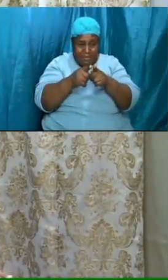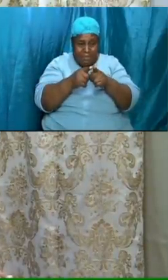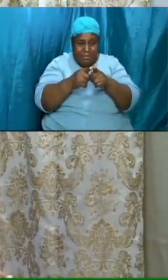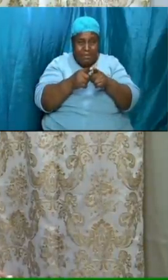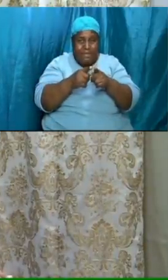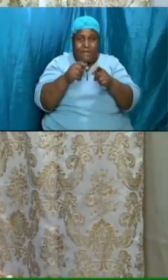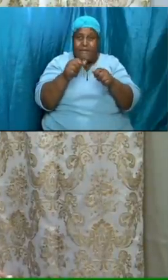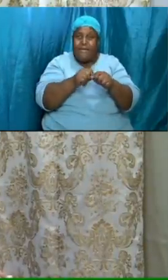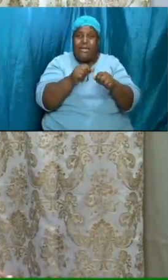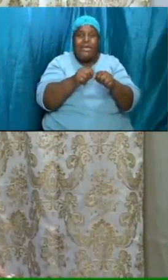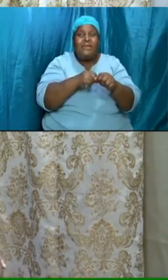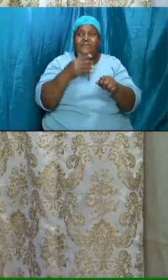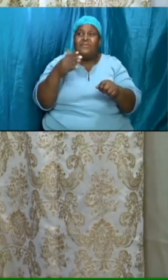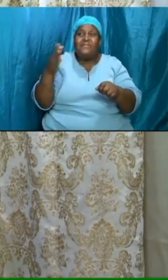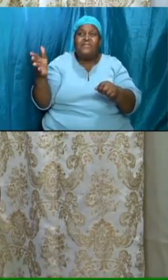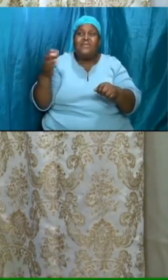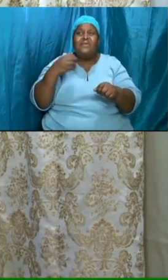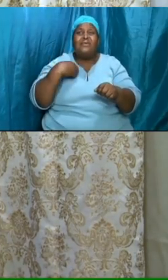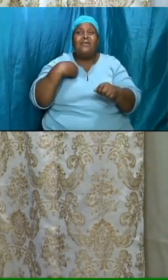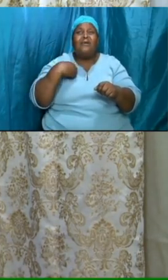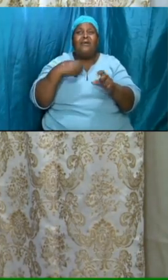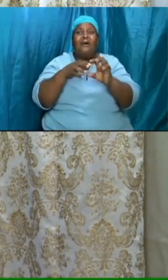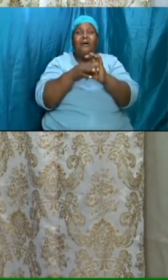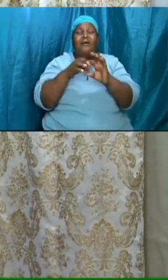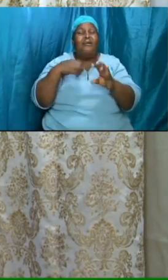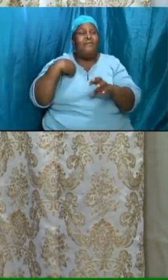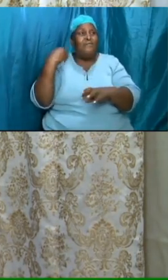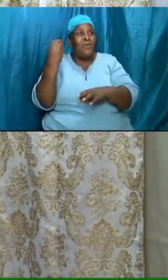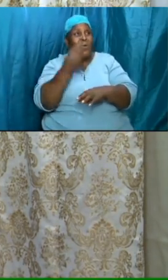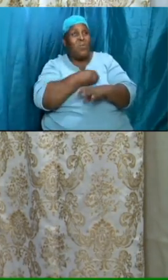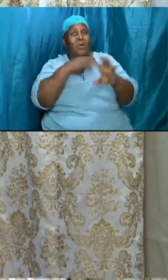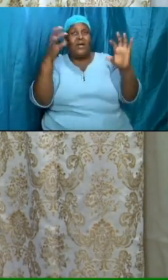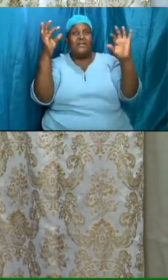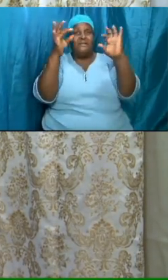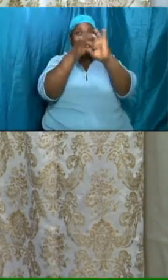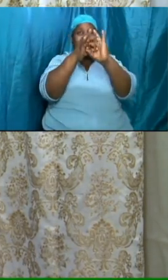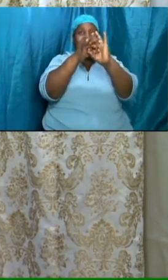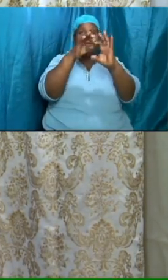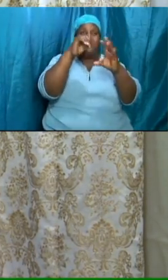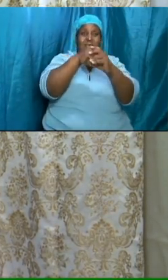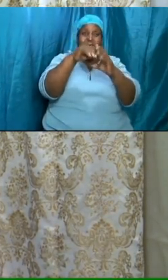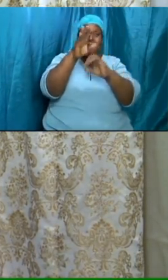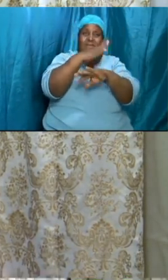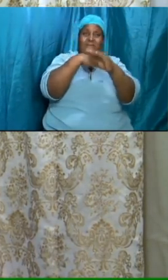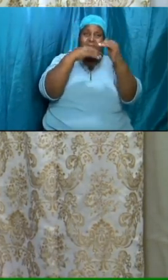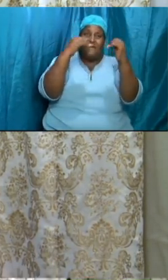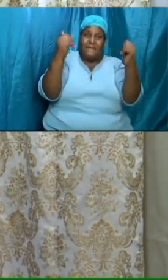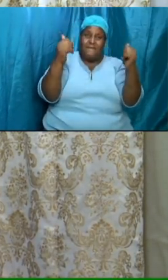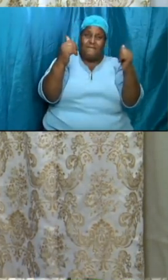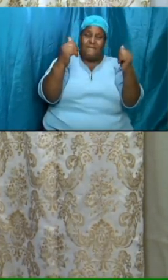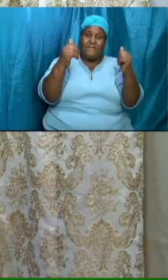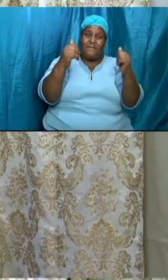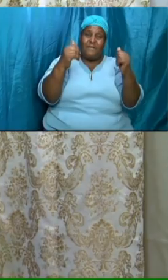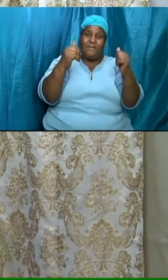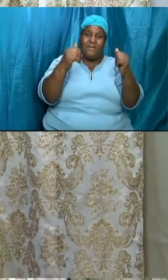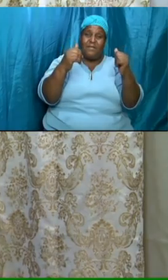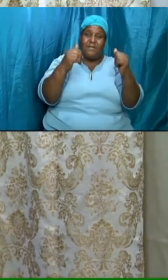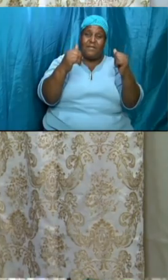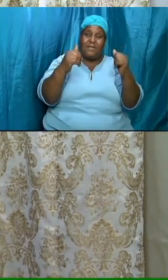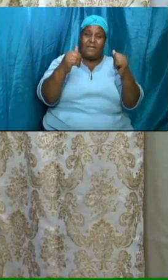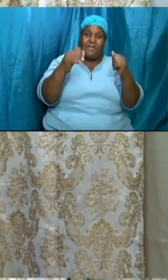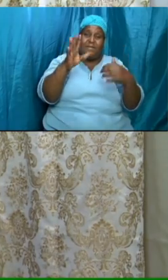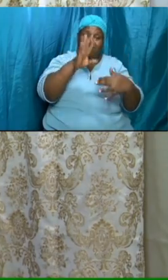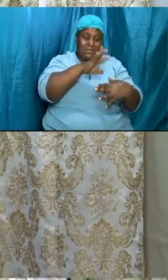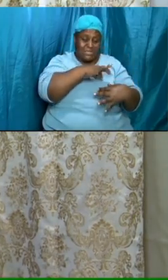everything about our connection with heaven our maintenance in terms of our